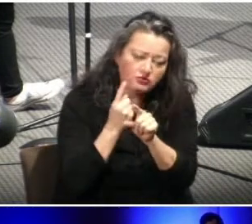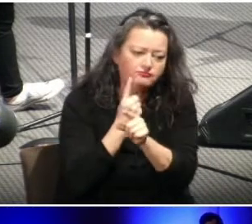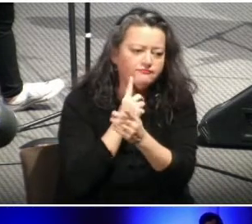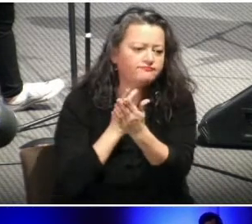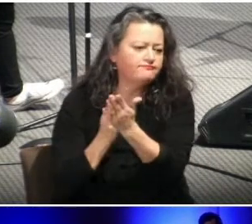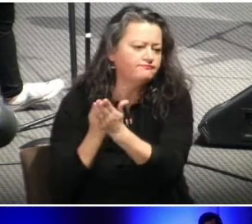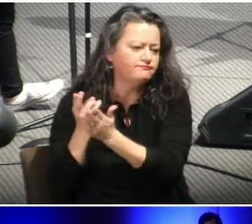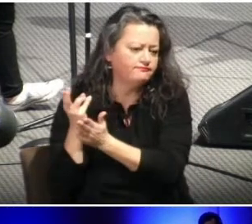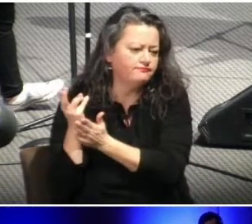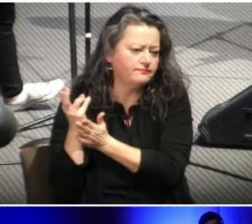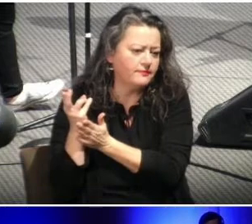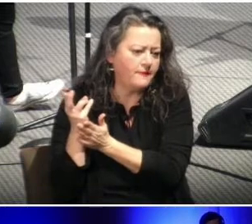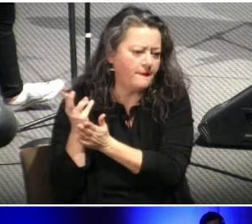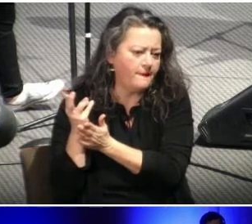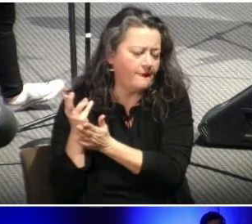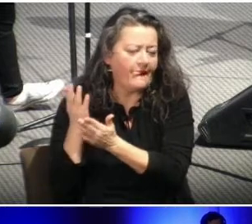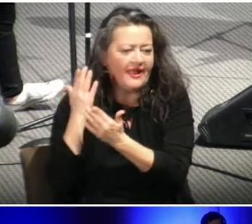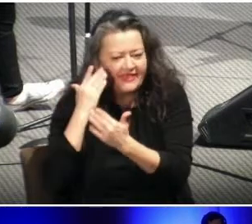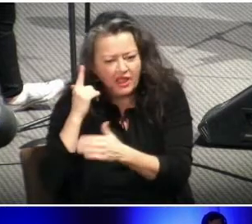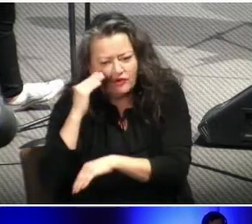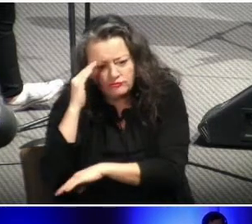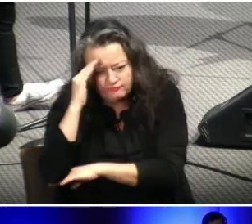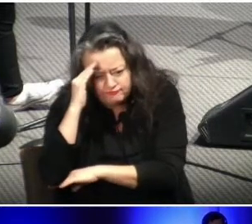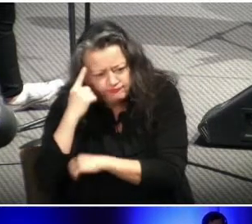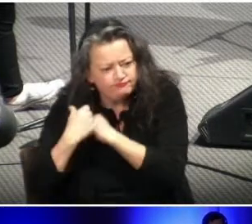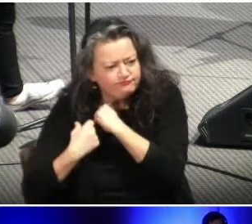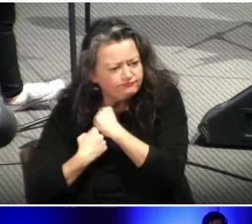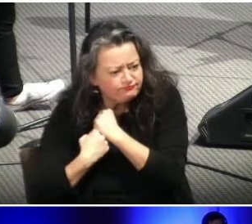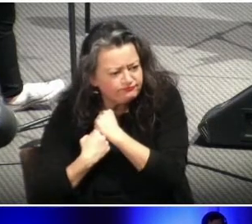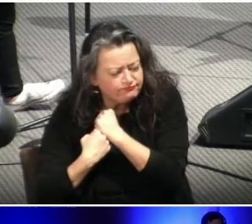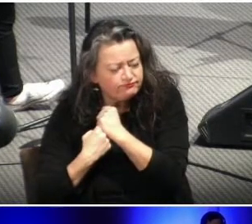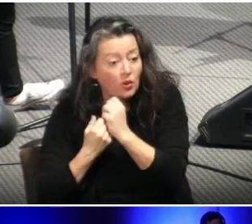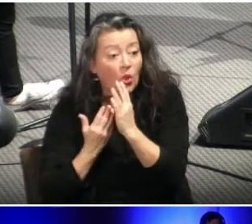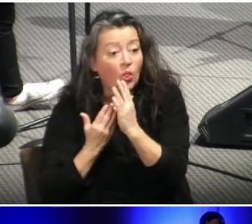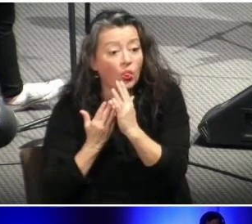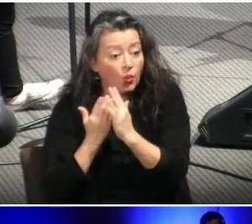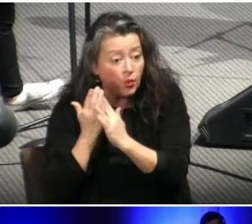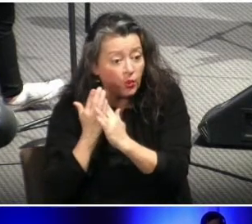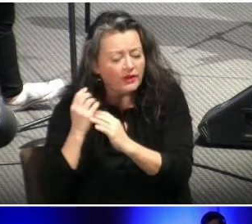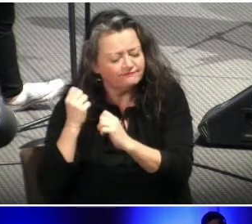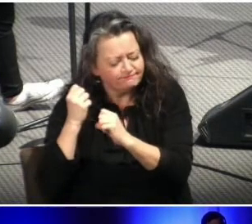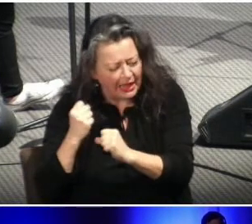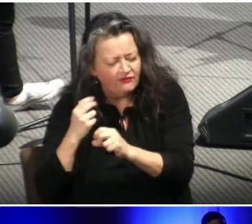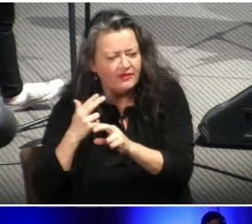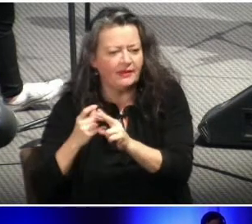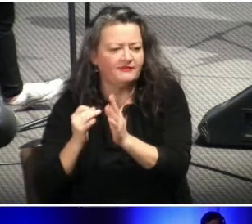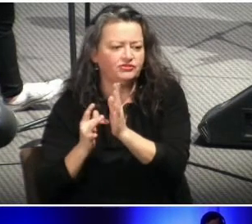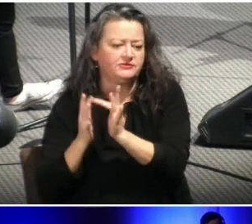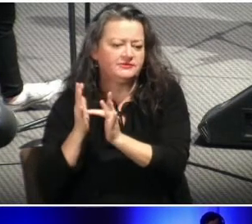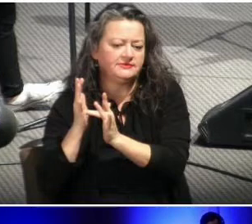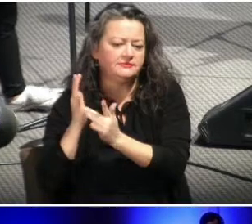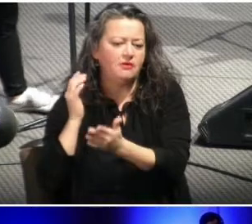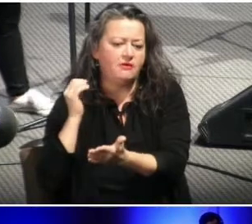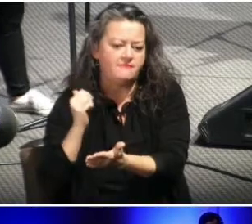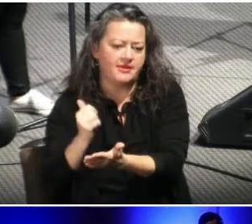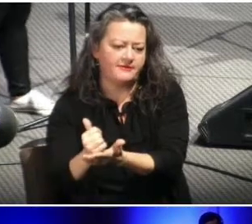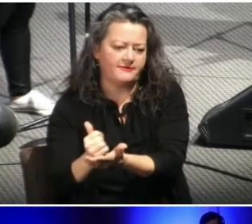Lord God, for your faithfulness to us. We pray this in the powerful name of Jesus. Amen.